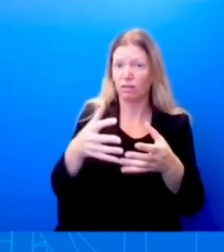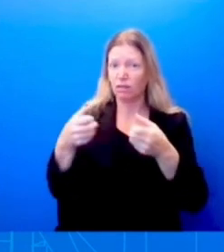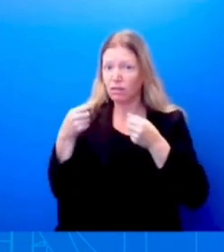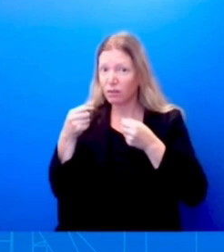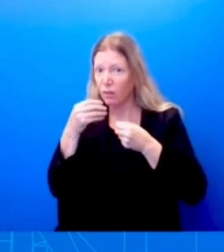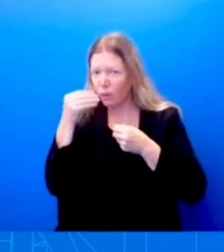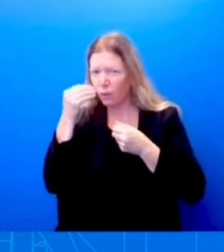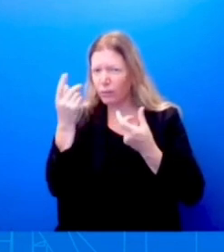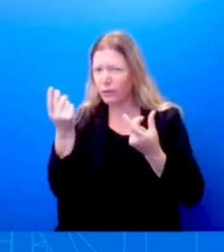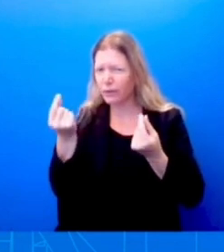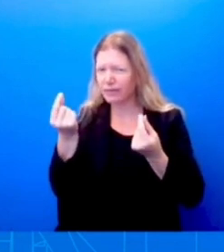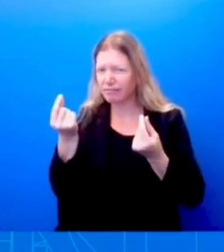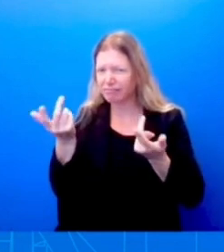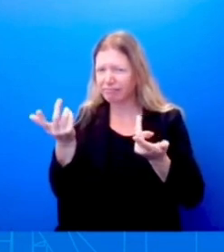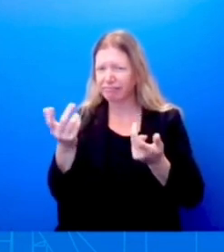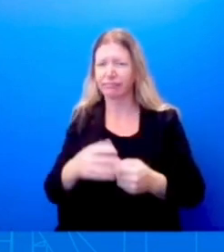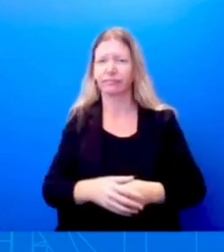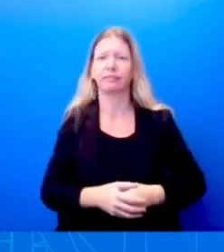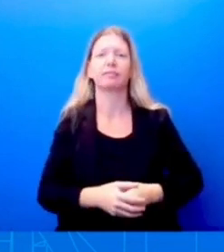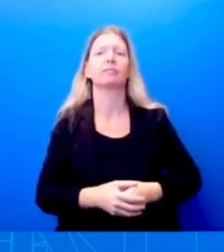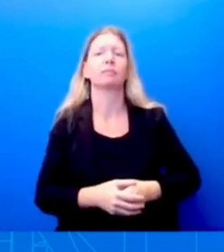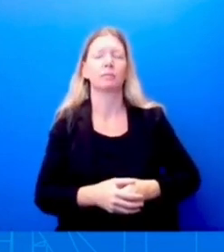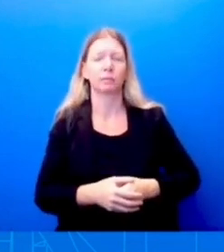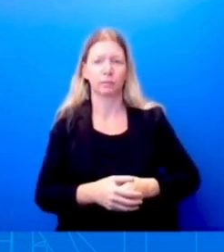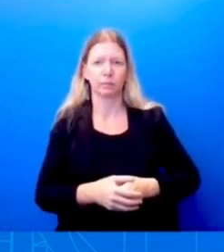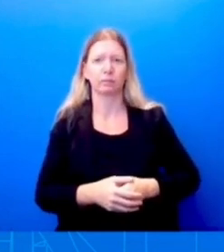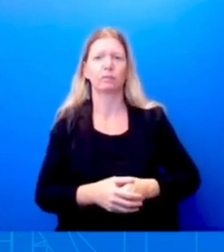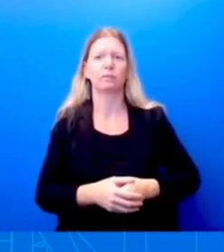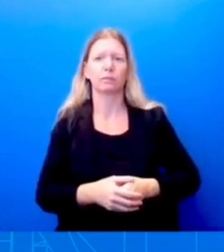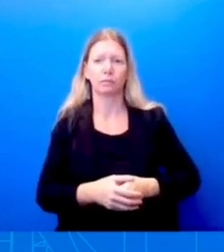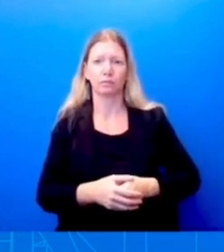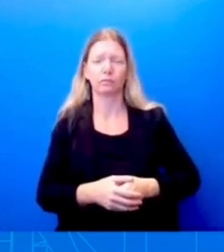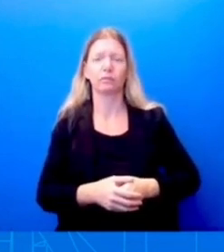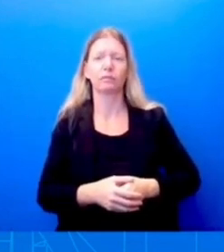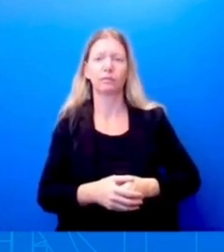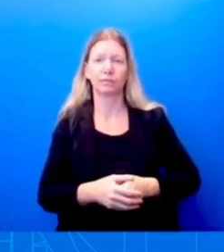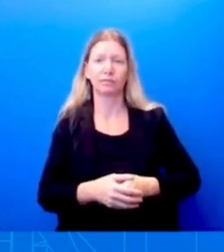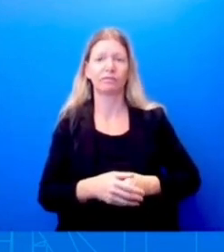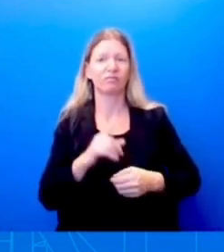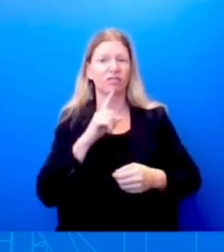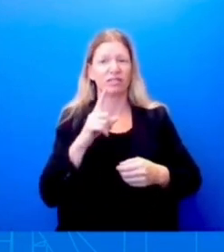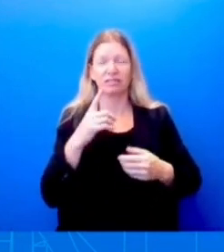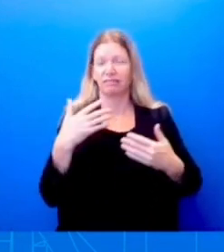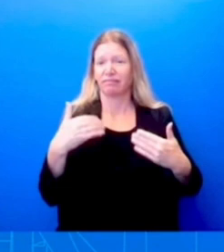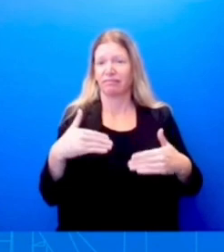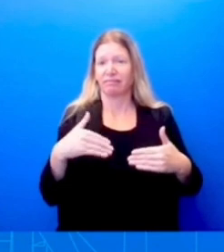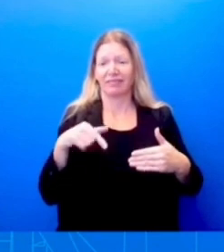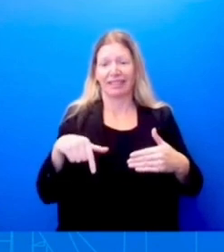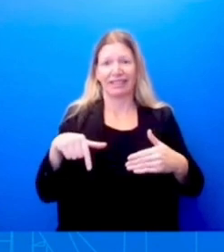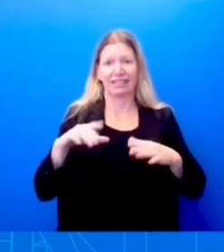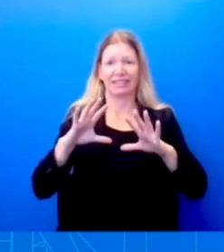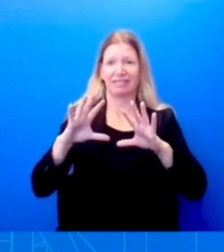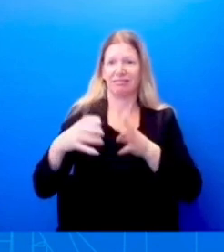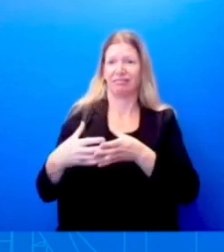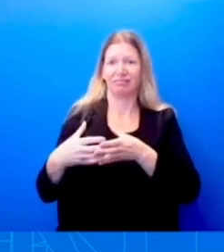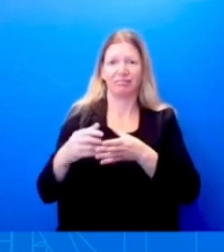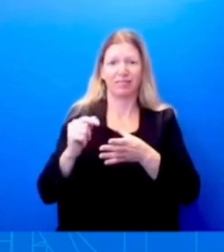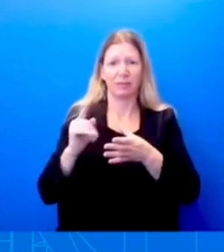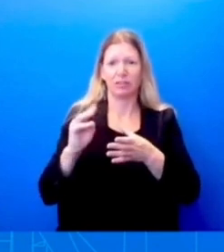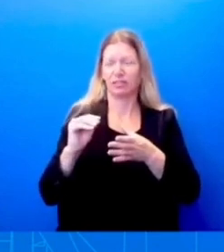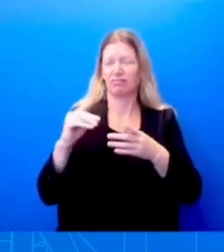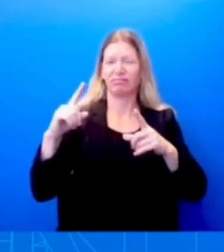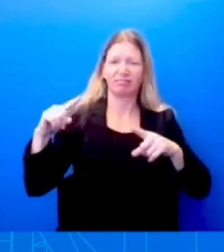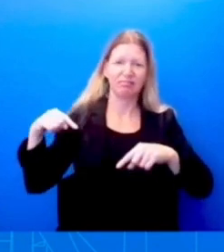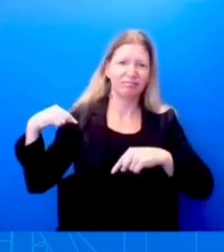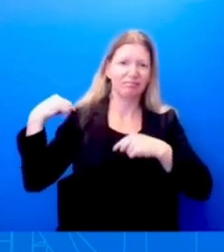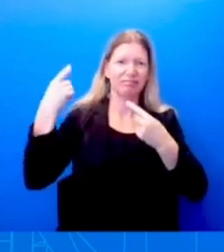I've talked about the historic progress that our administration has made in the ability to to manage COVID-19